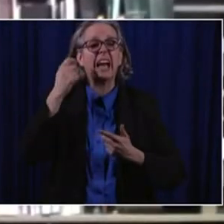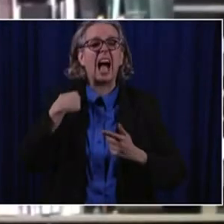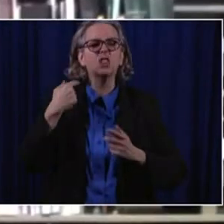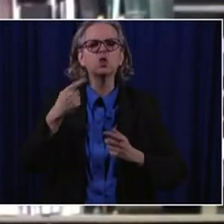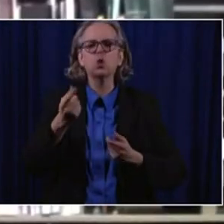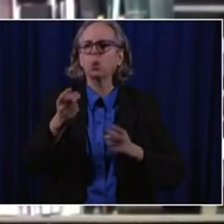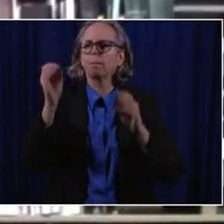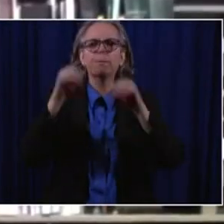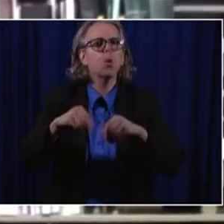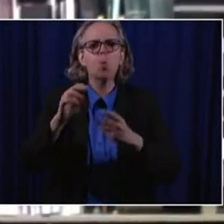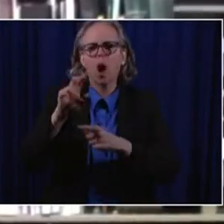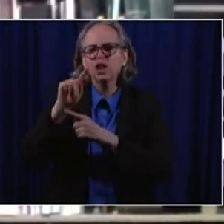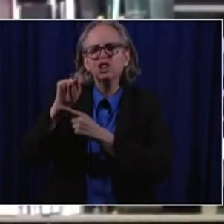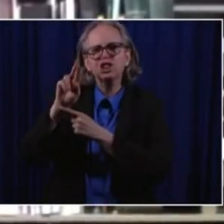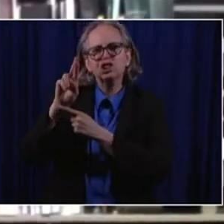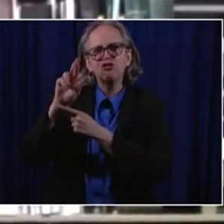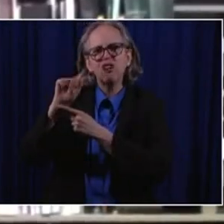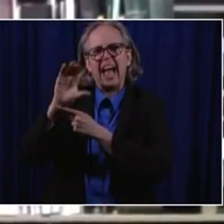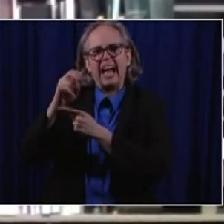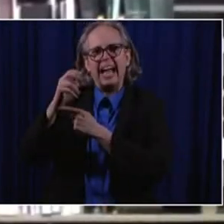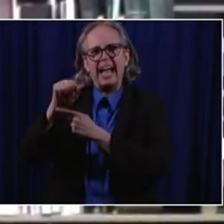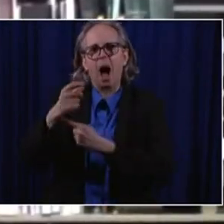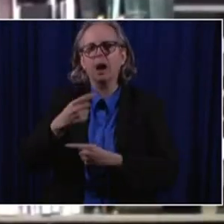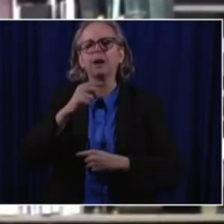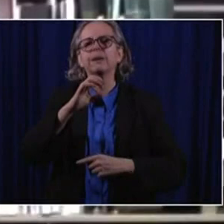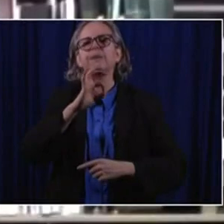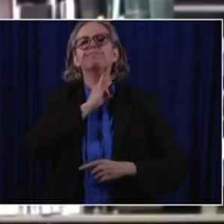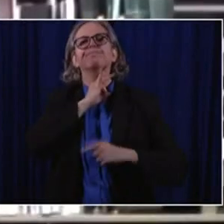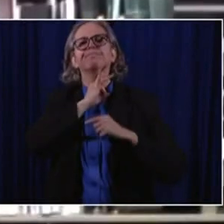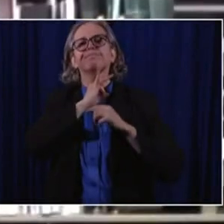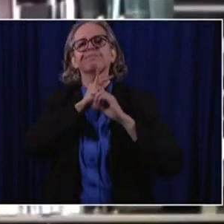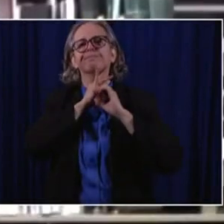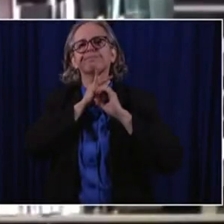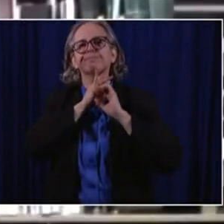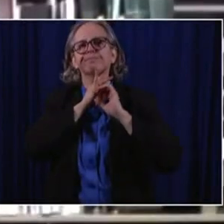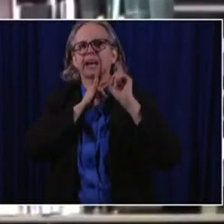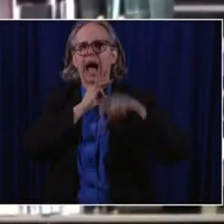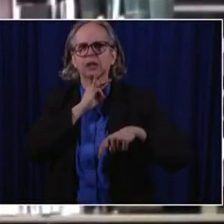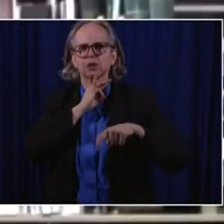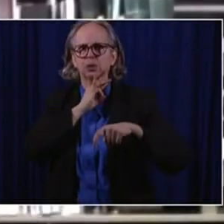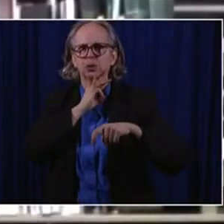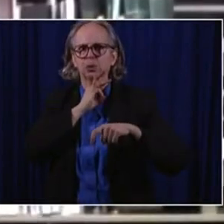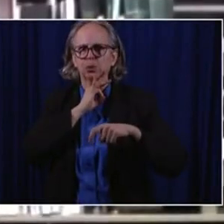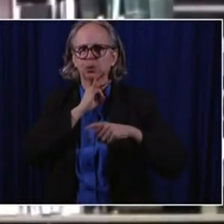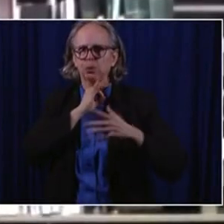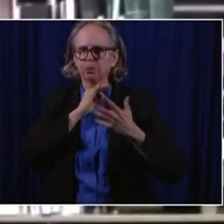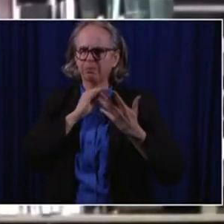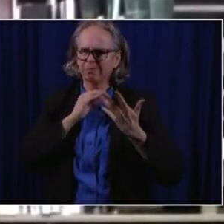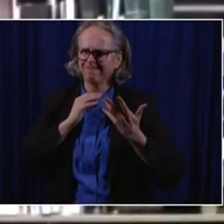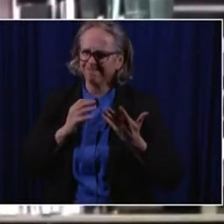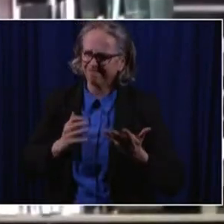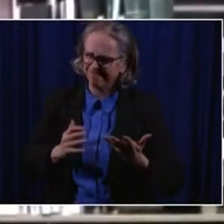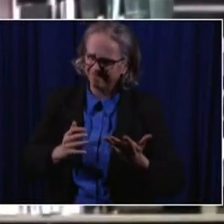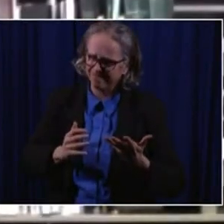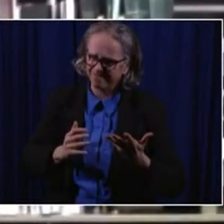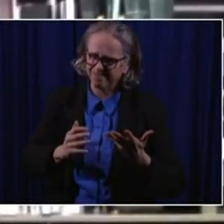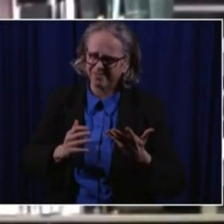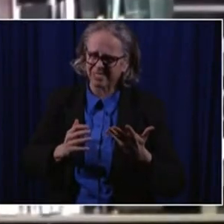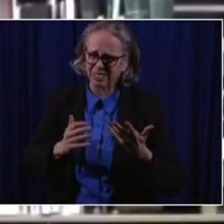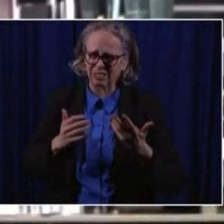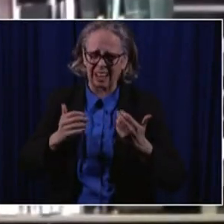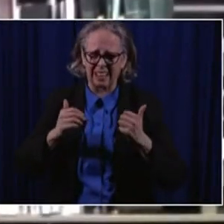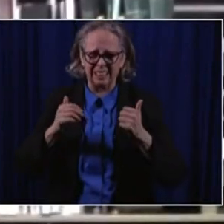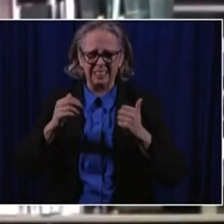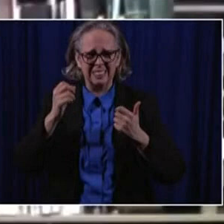um, to prevent damage from that. And currently they are trying to lower his sedation to check his neurological